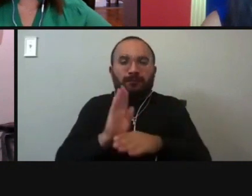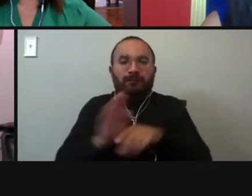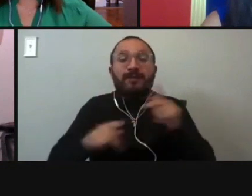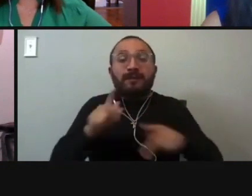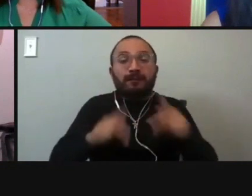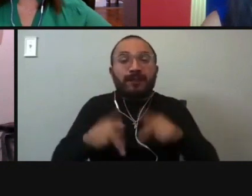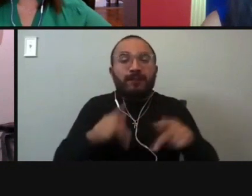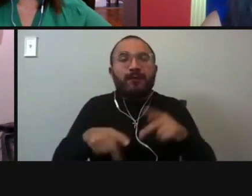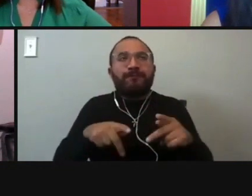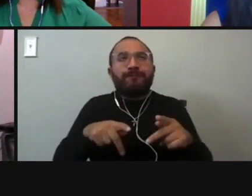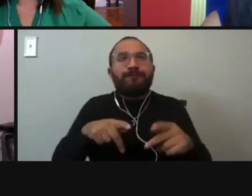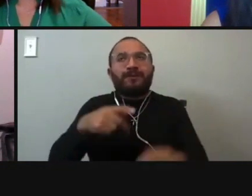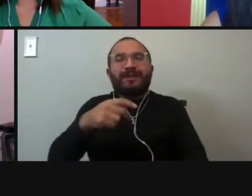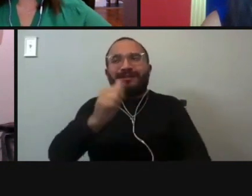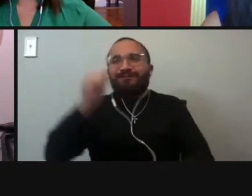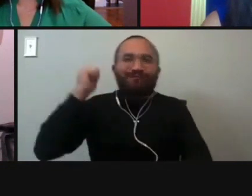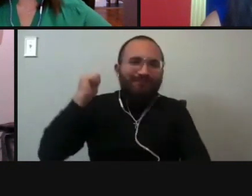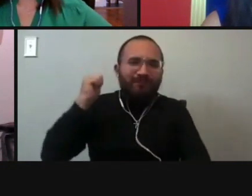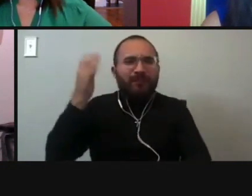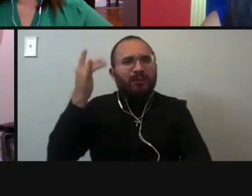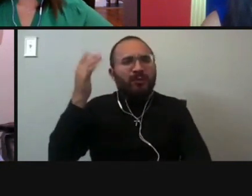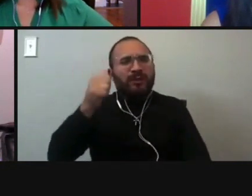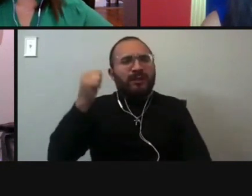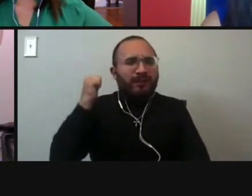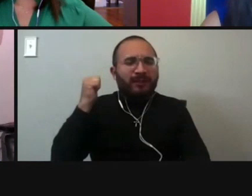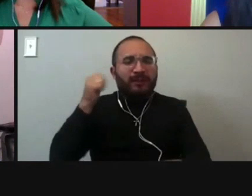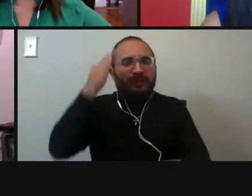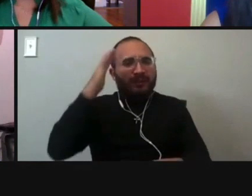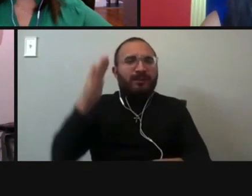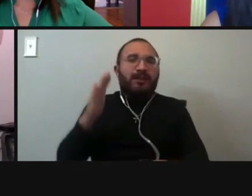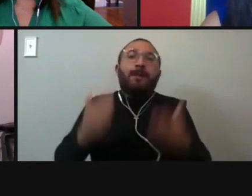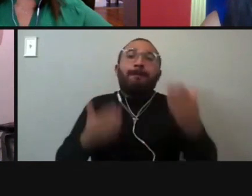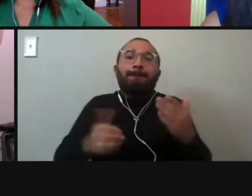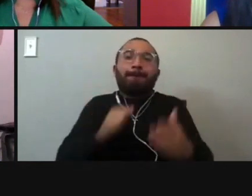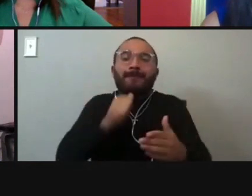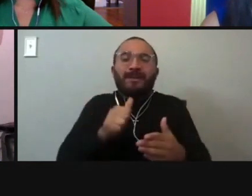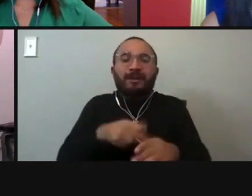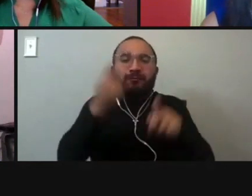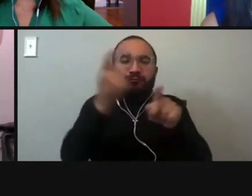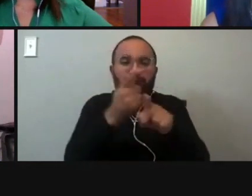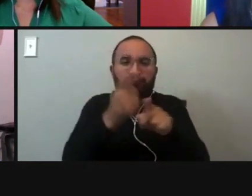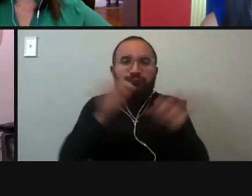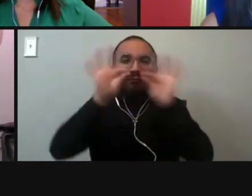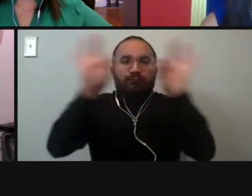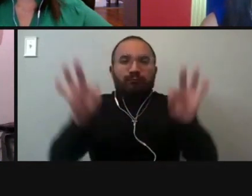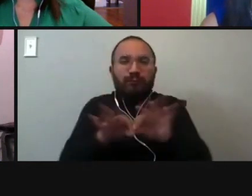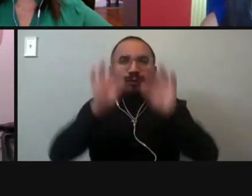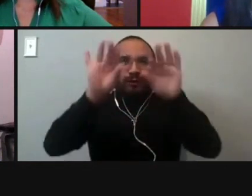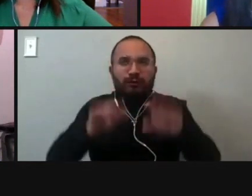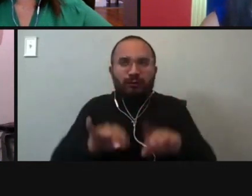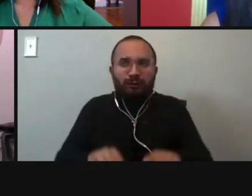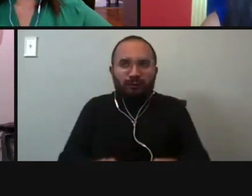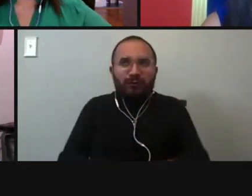out why they were rejected. Was it a situation where they didn't have proper documentation to qualify for a certain